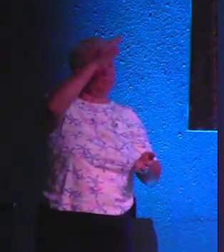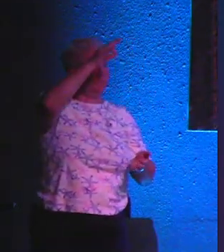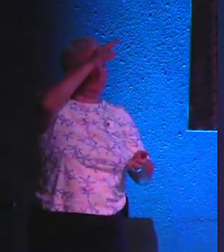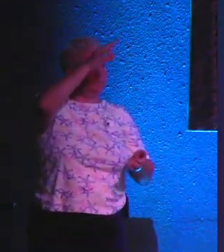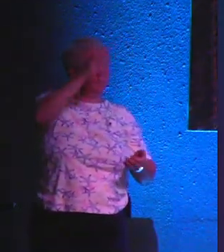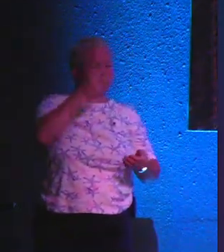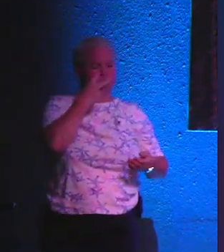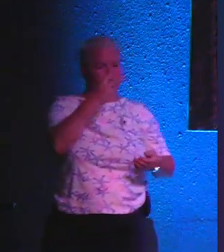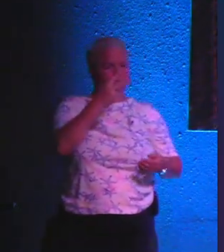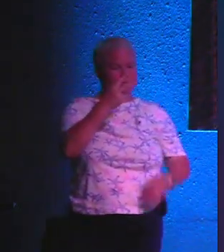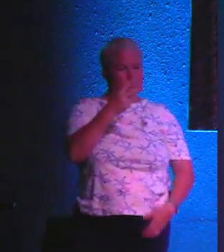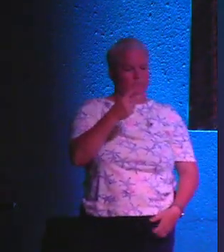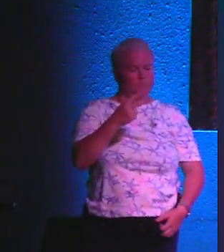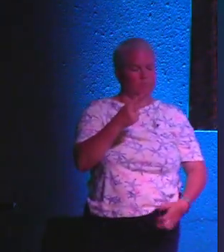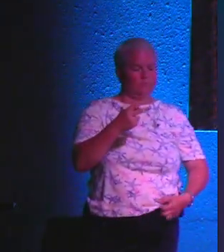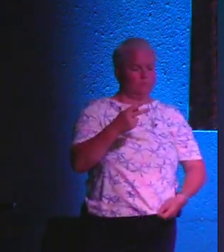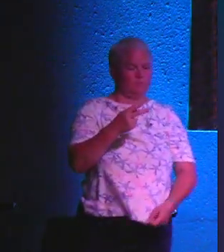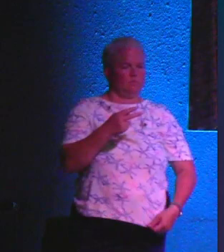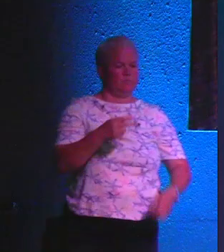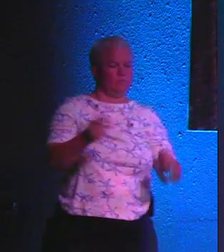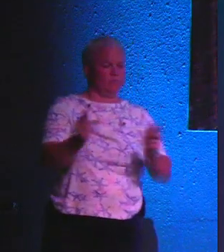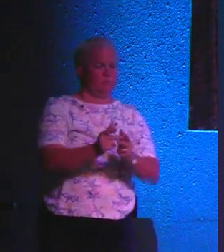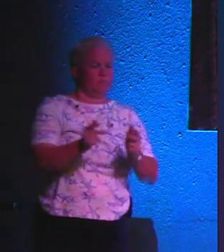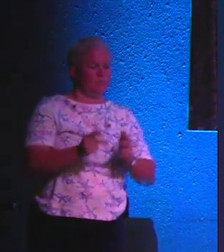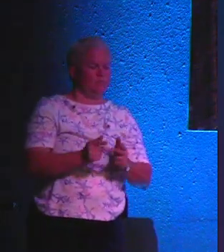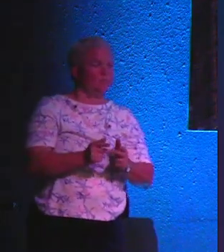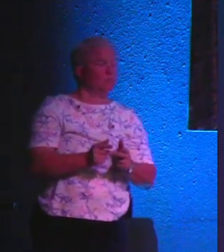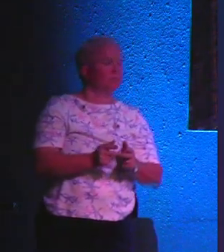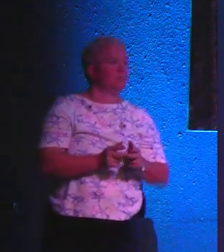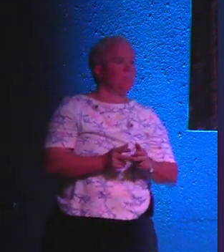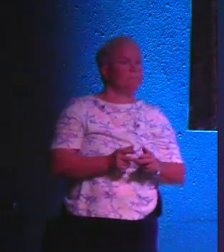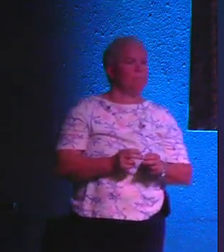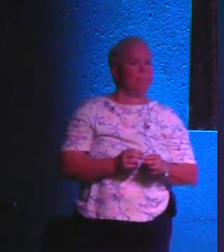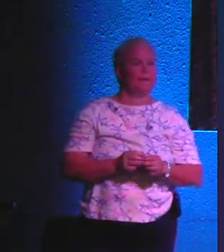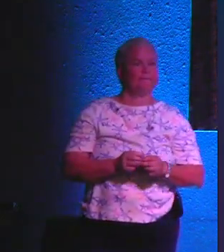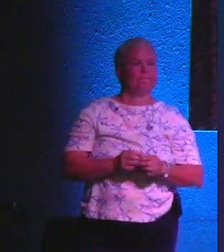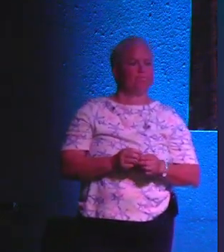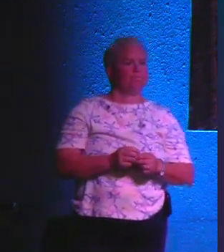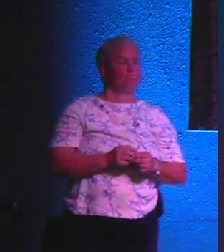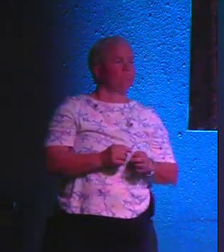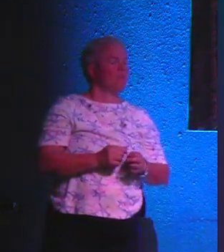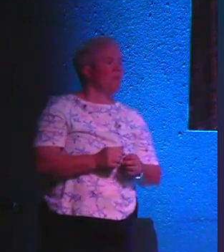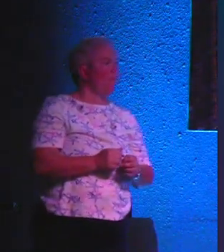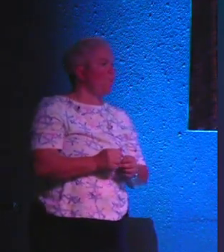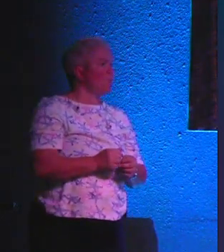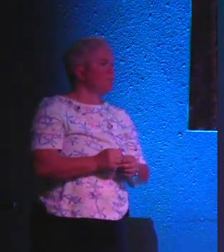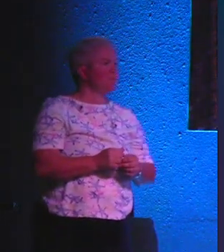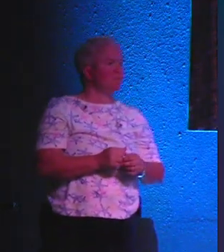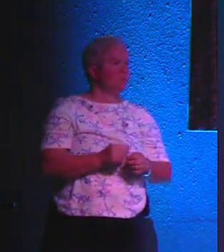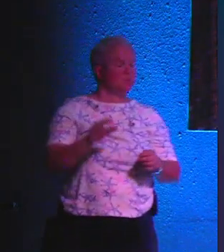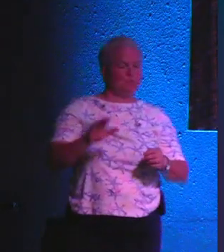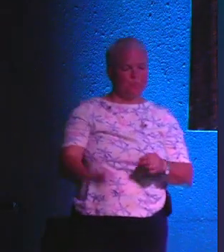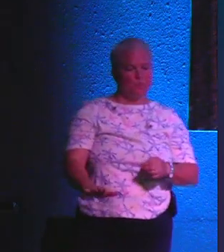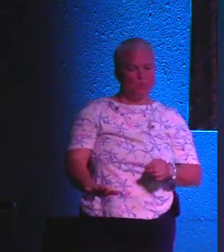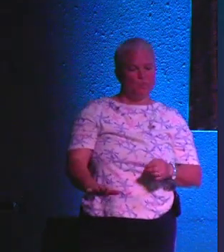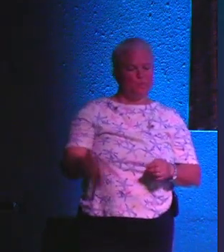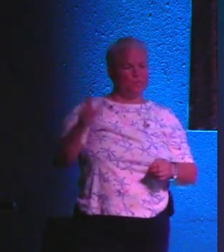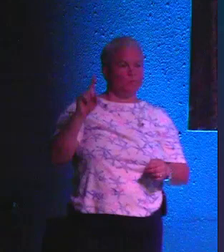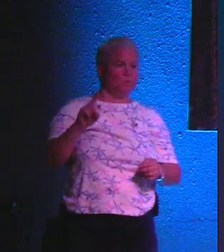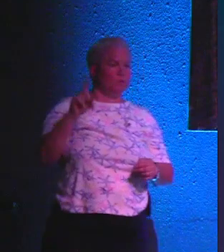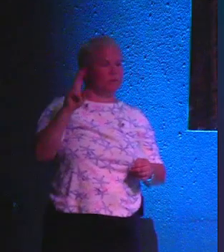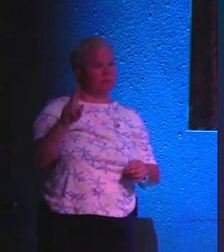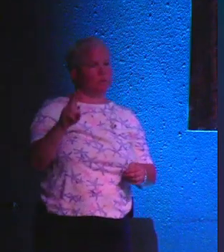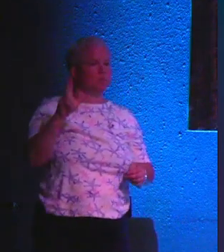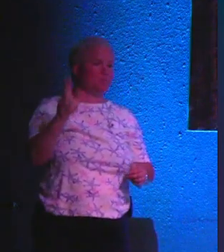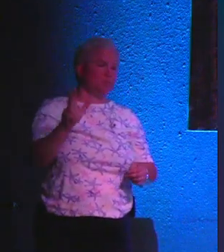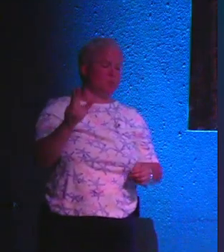Jesus. You're looking for opportunities. Man, it's time to fill your tank this morning. Smaller numbers this morning.